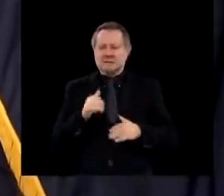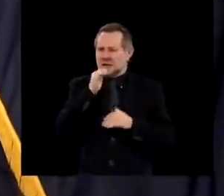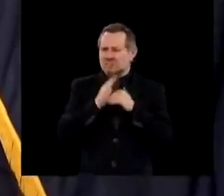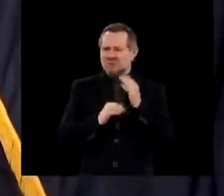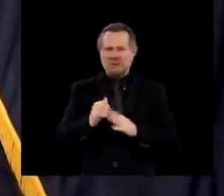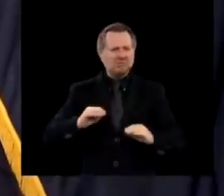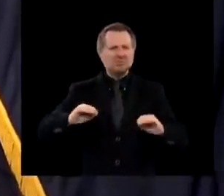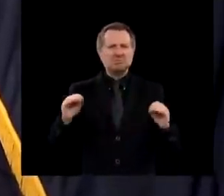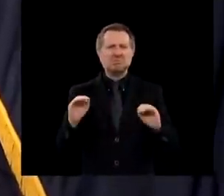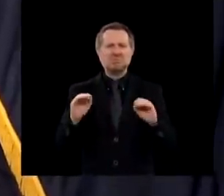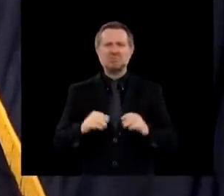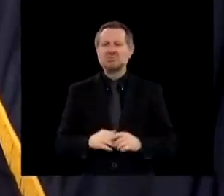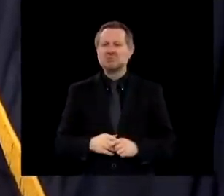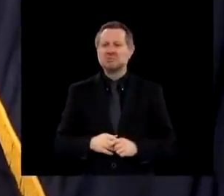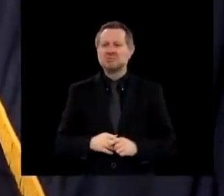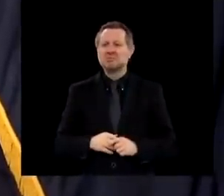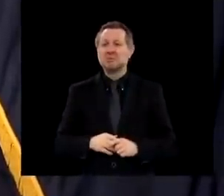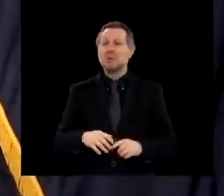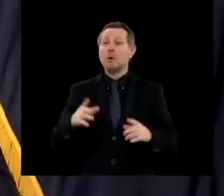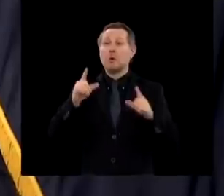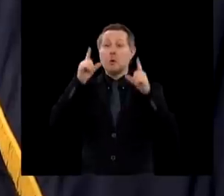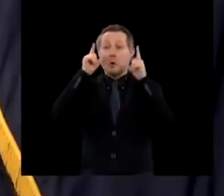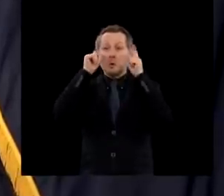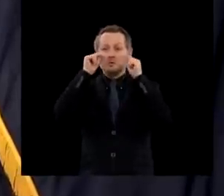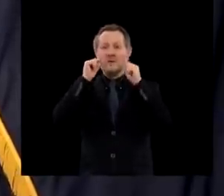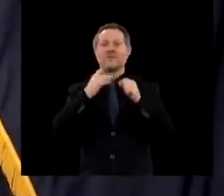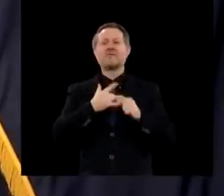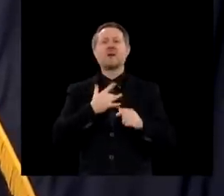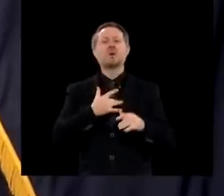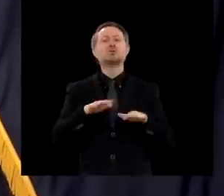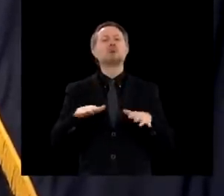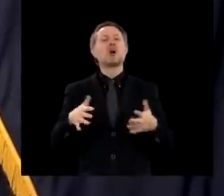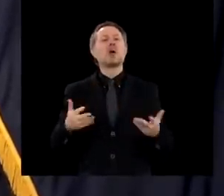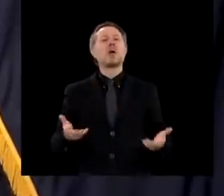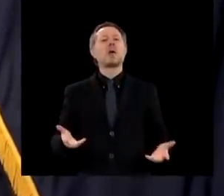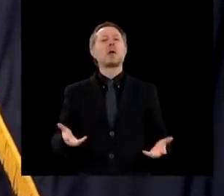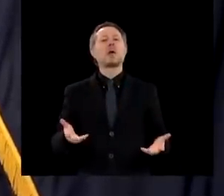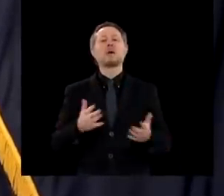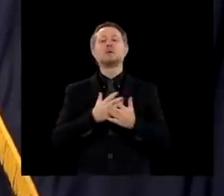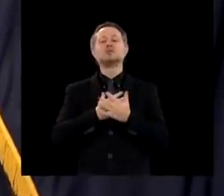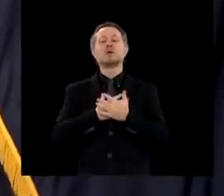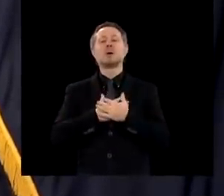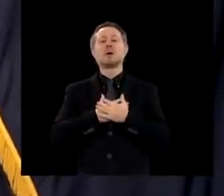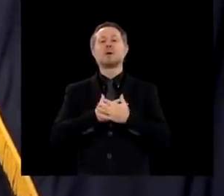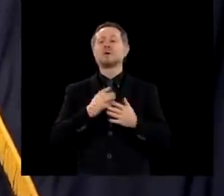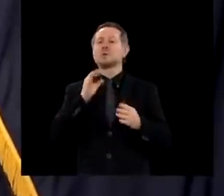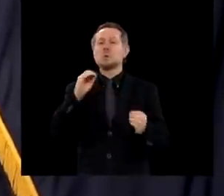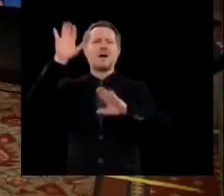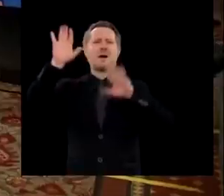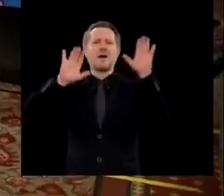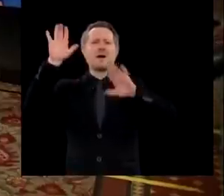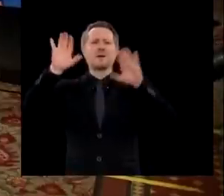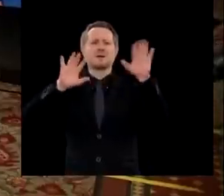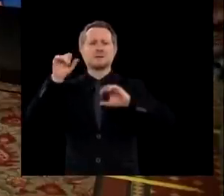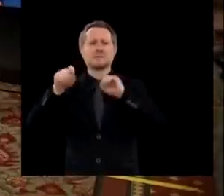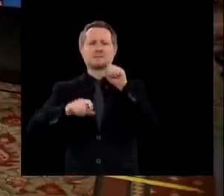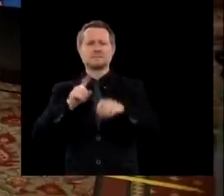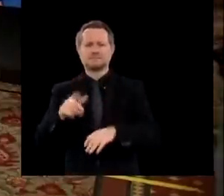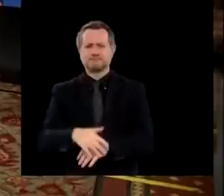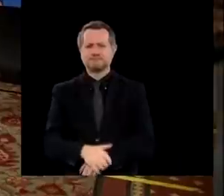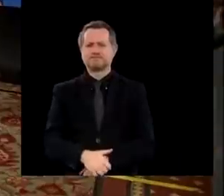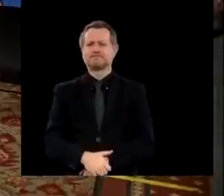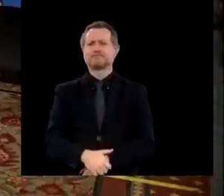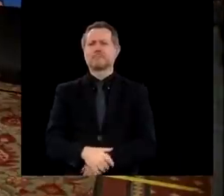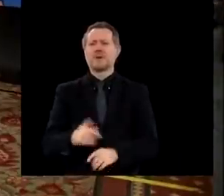Closing my eyes was a moment of relaxation. There is no reason why you should not get the test. Come tomorrow.